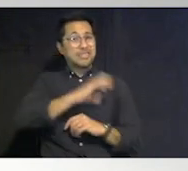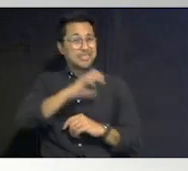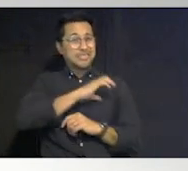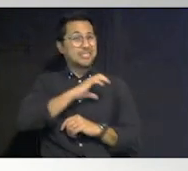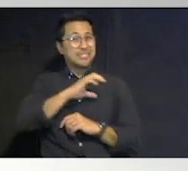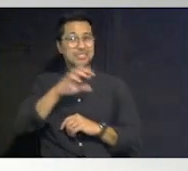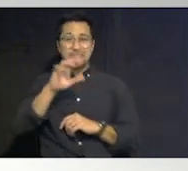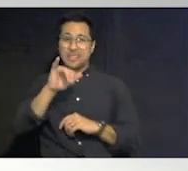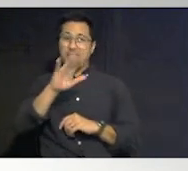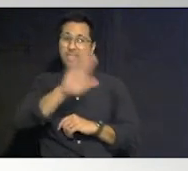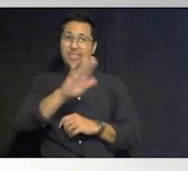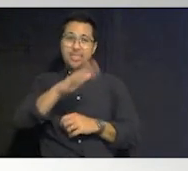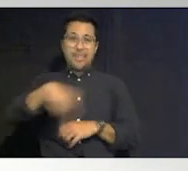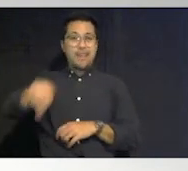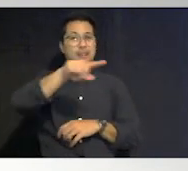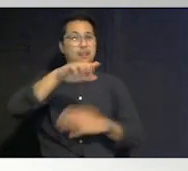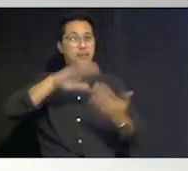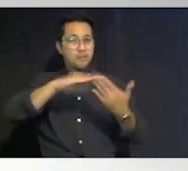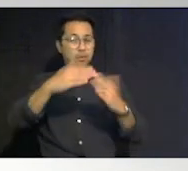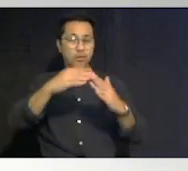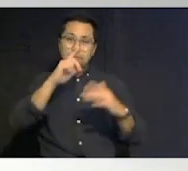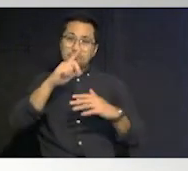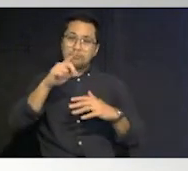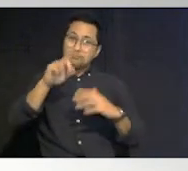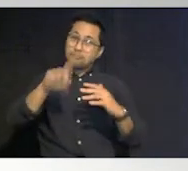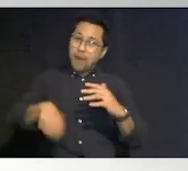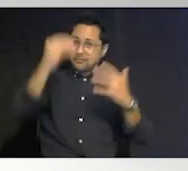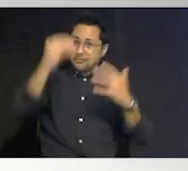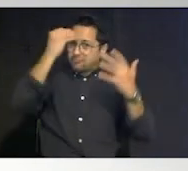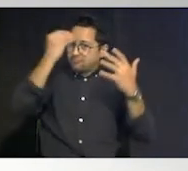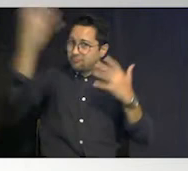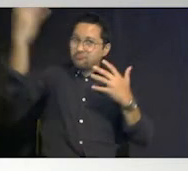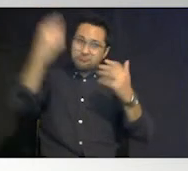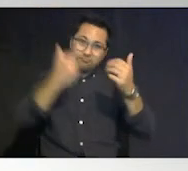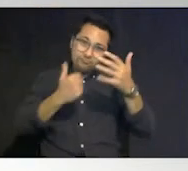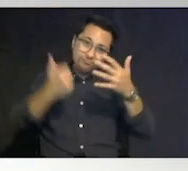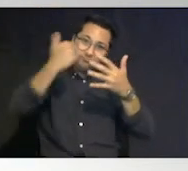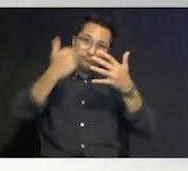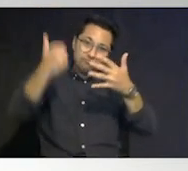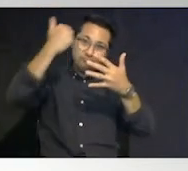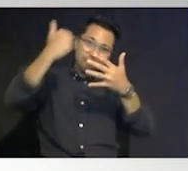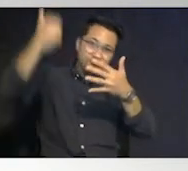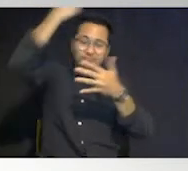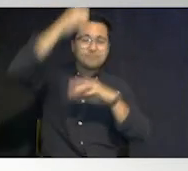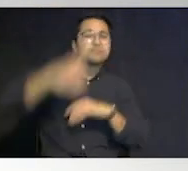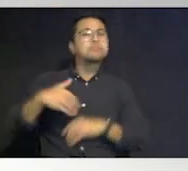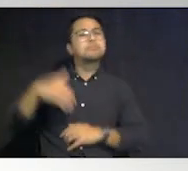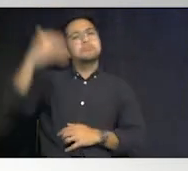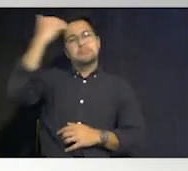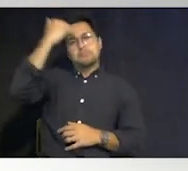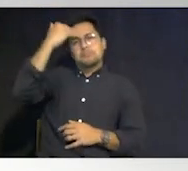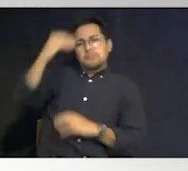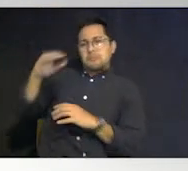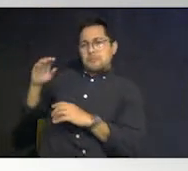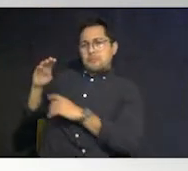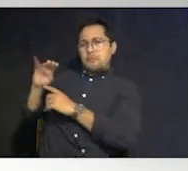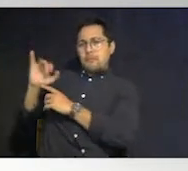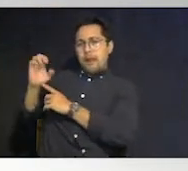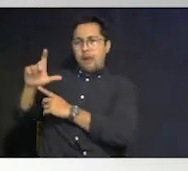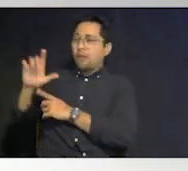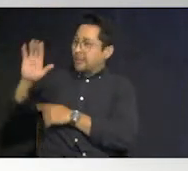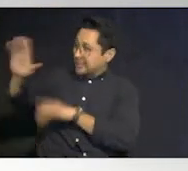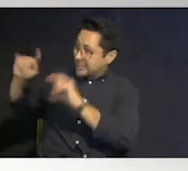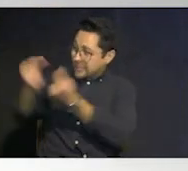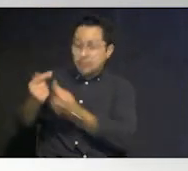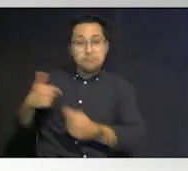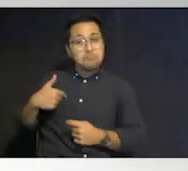has to be fed up you know through the ranks um i know that michael and his team i will never know the problems that